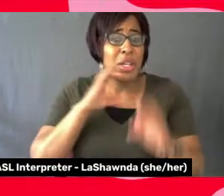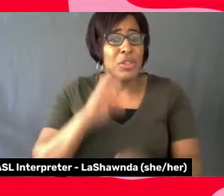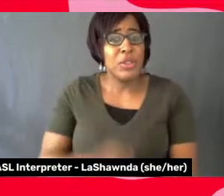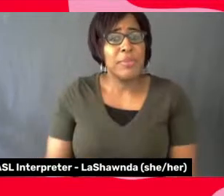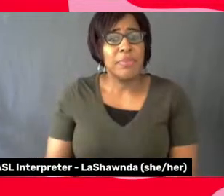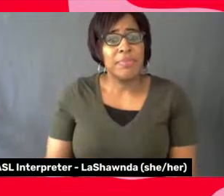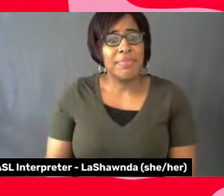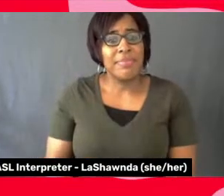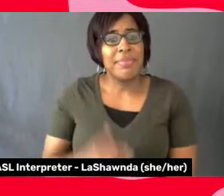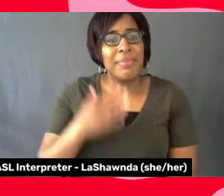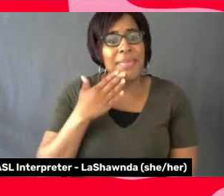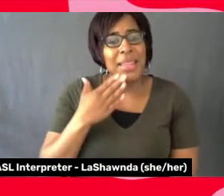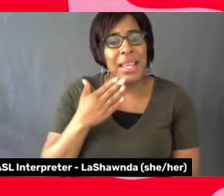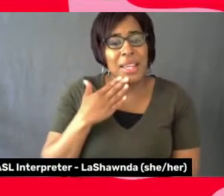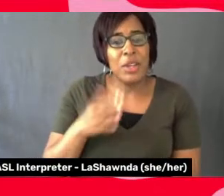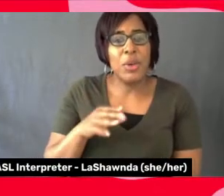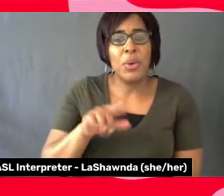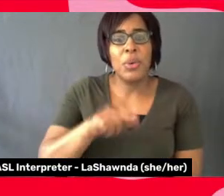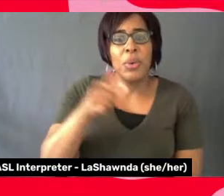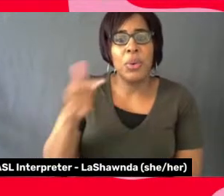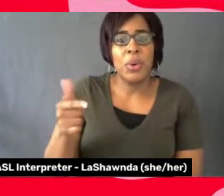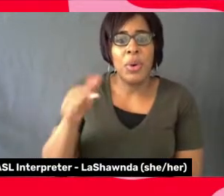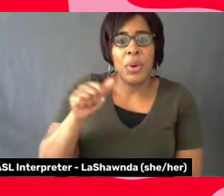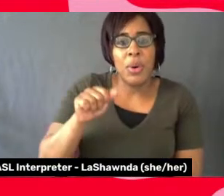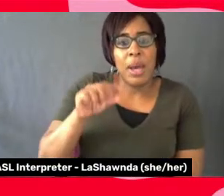you. Ms. Adekola.